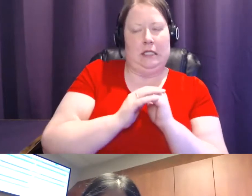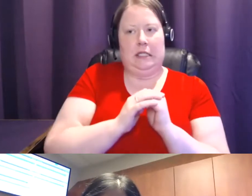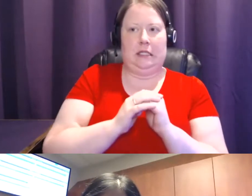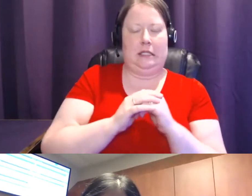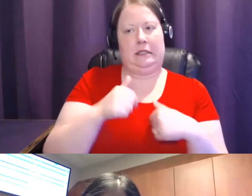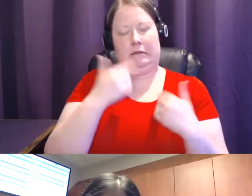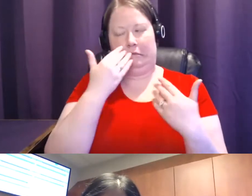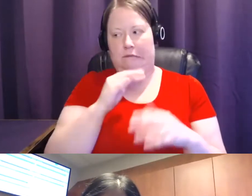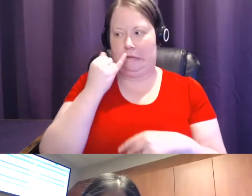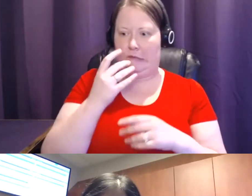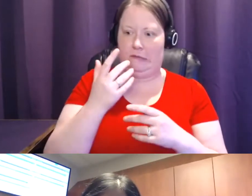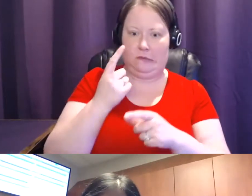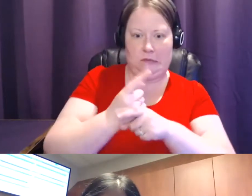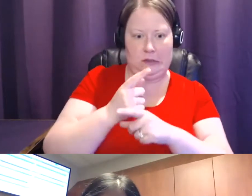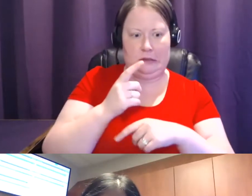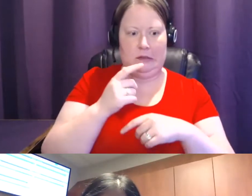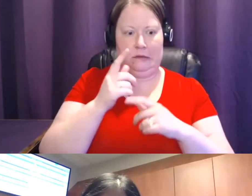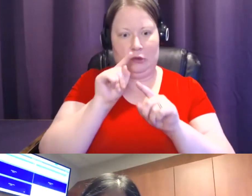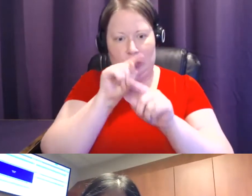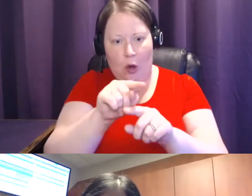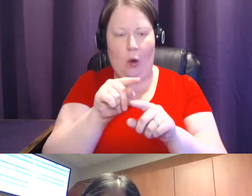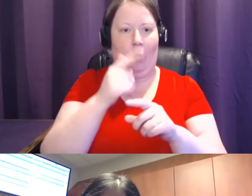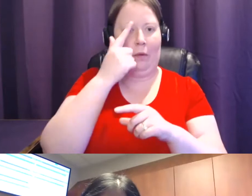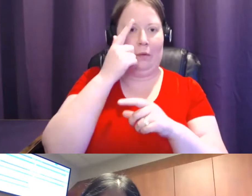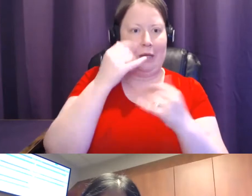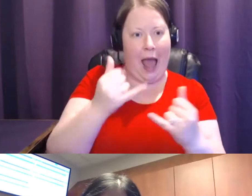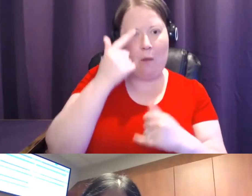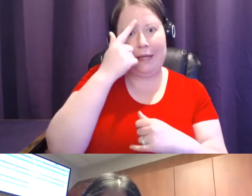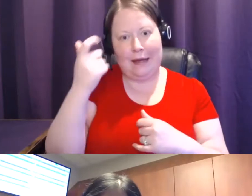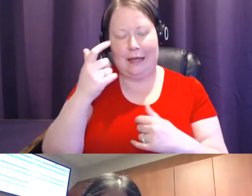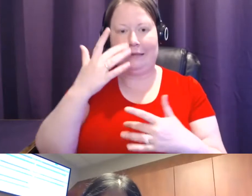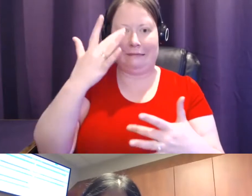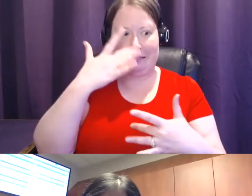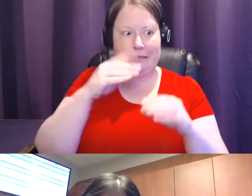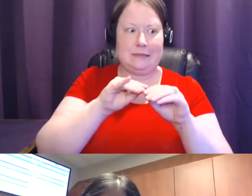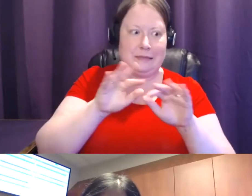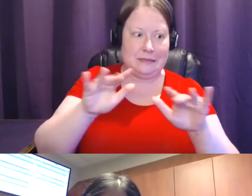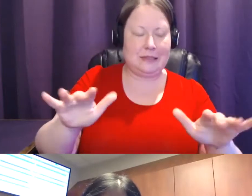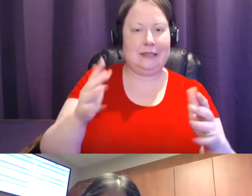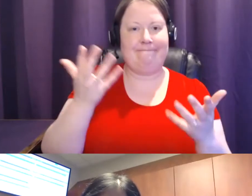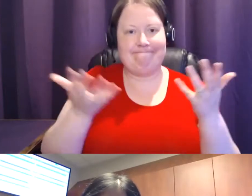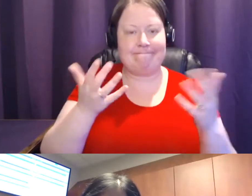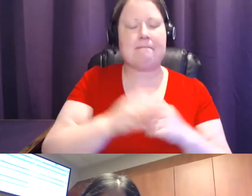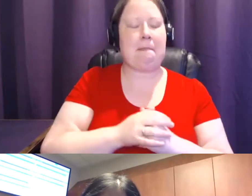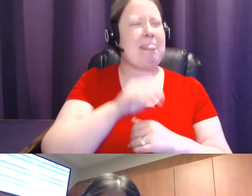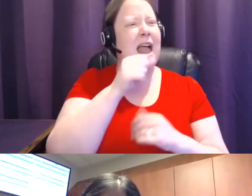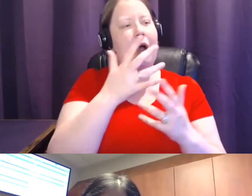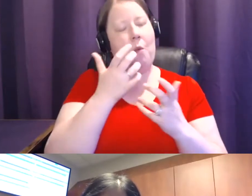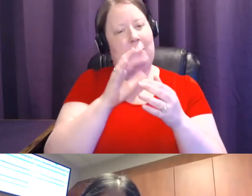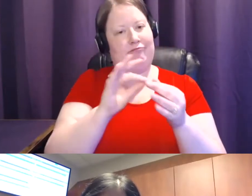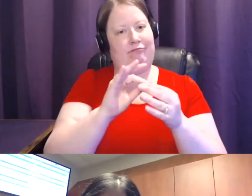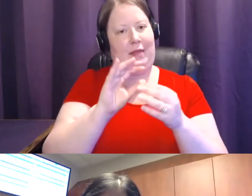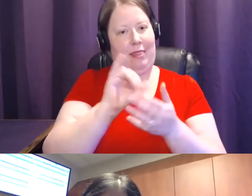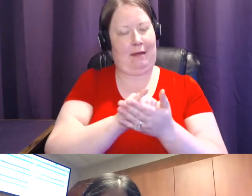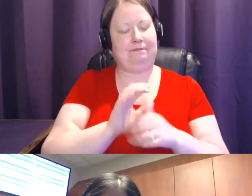testing like this in the midst of the pandemic? I'd really like to say something about that. We know that in